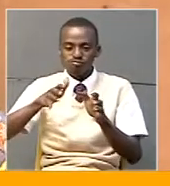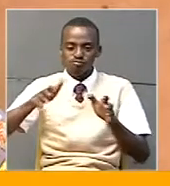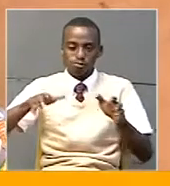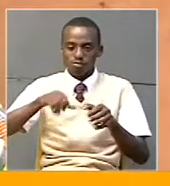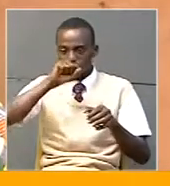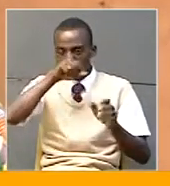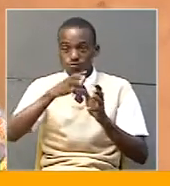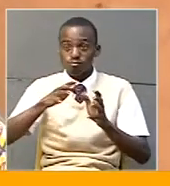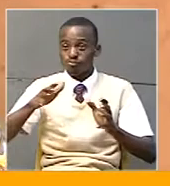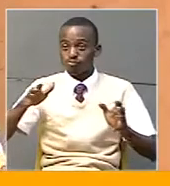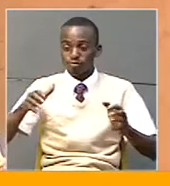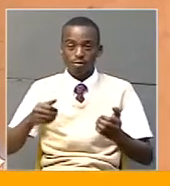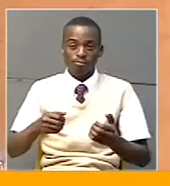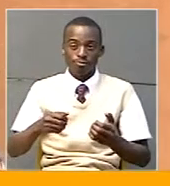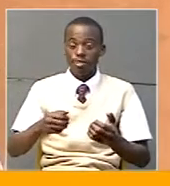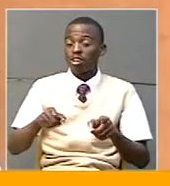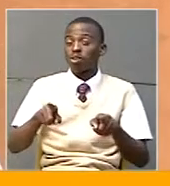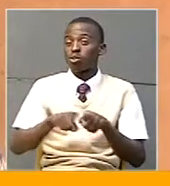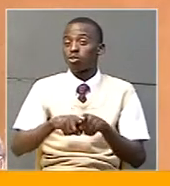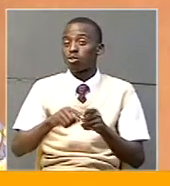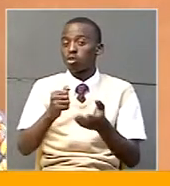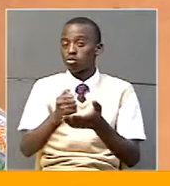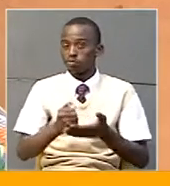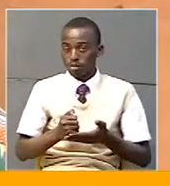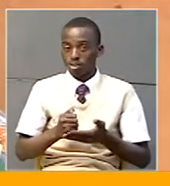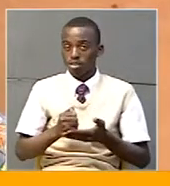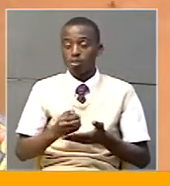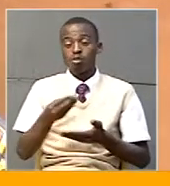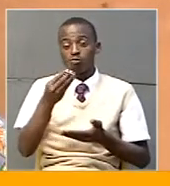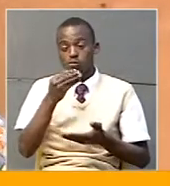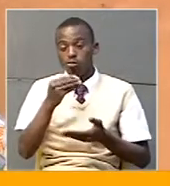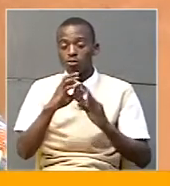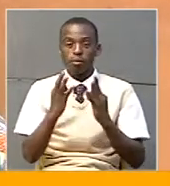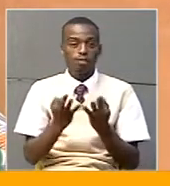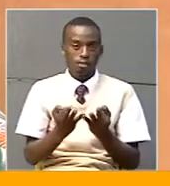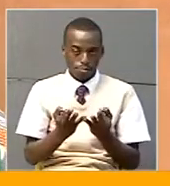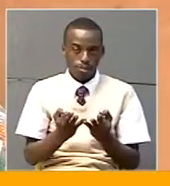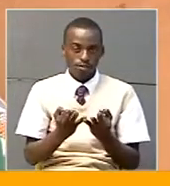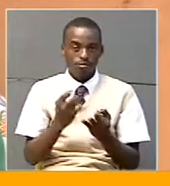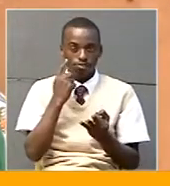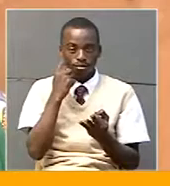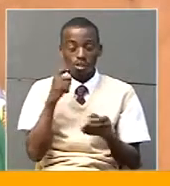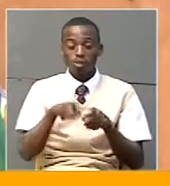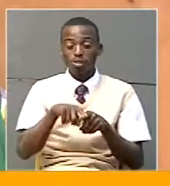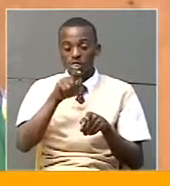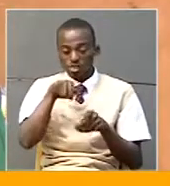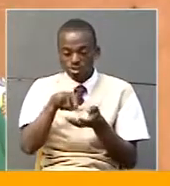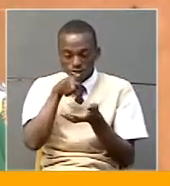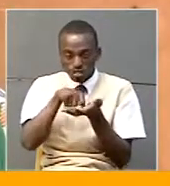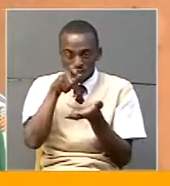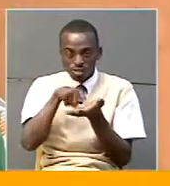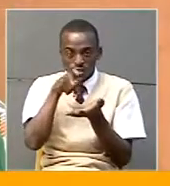the home state. It has also improved nutrition in the home, particularly the eggs, even the chicks are sometimes